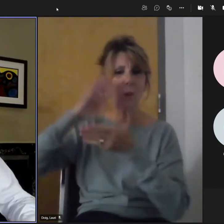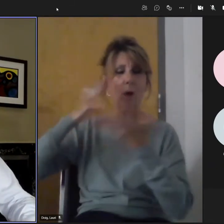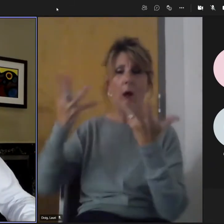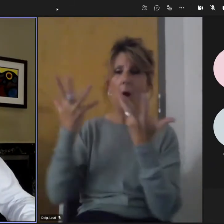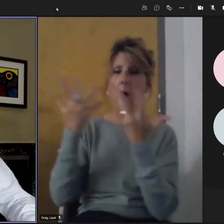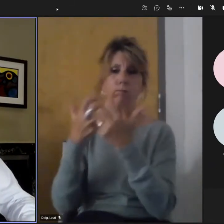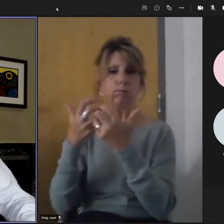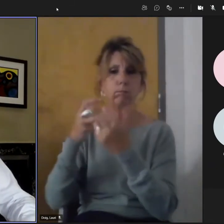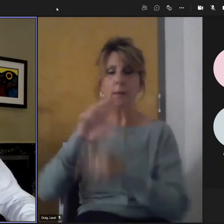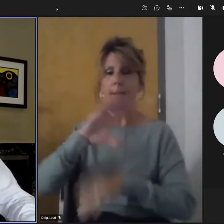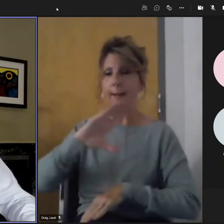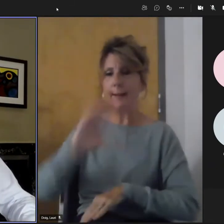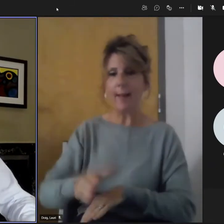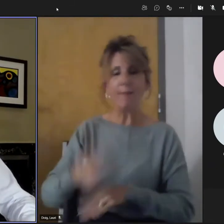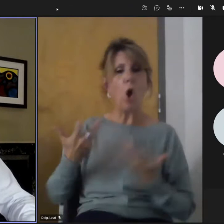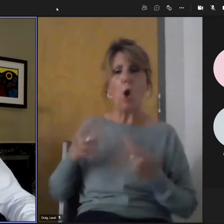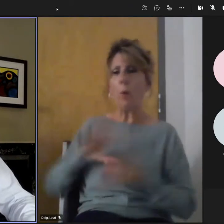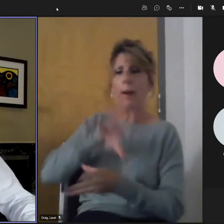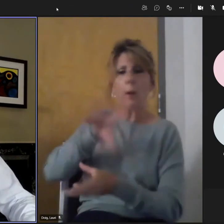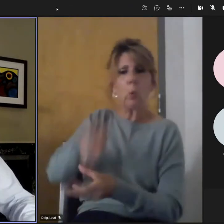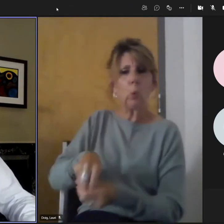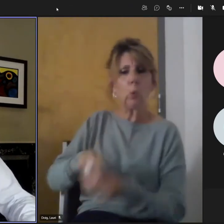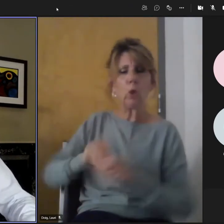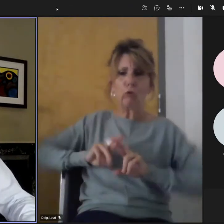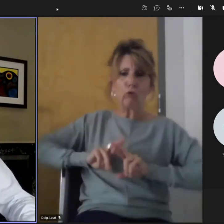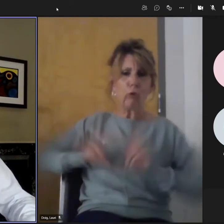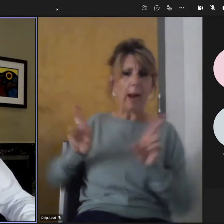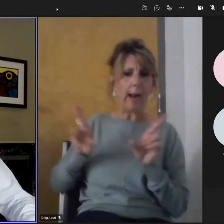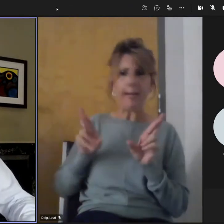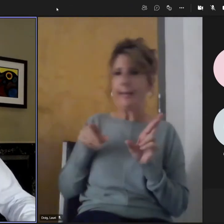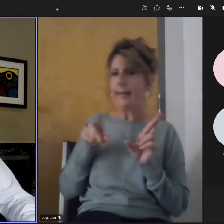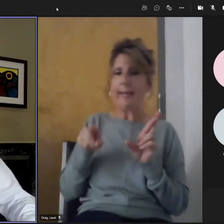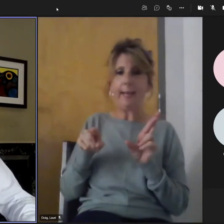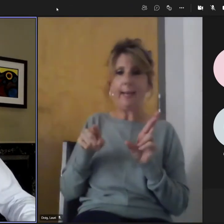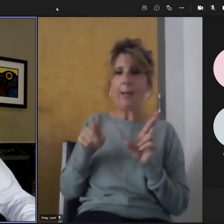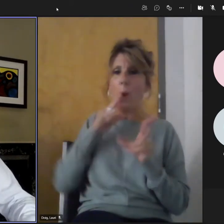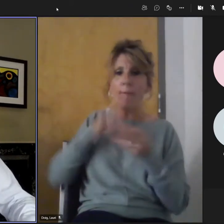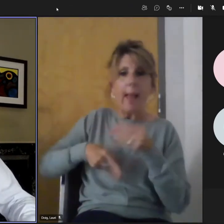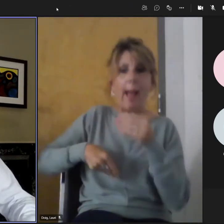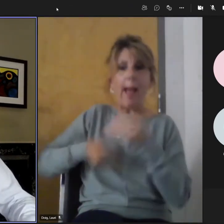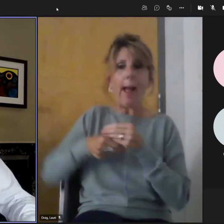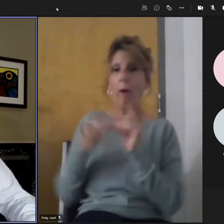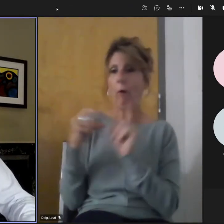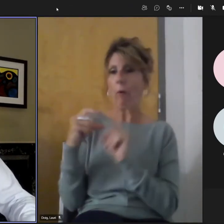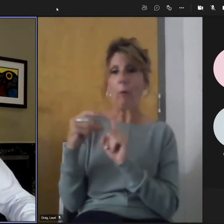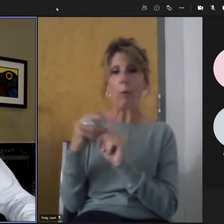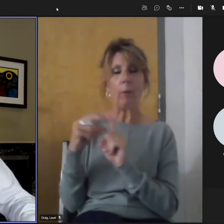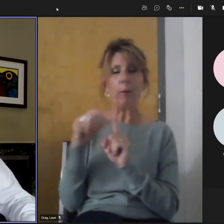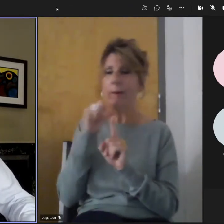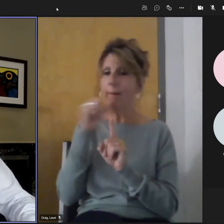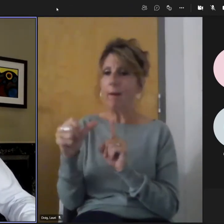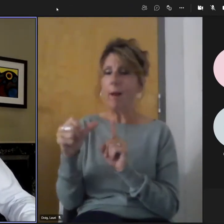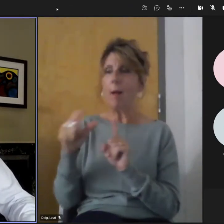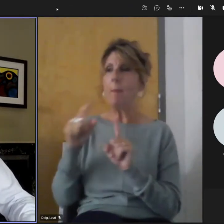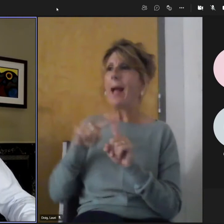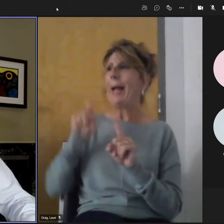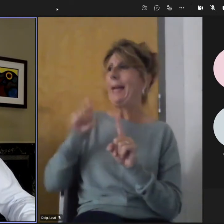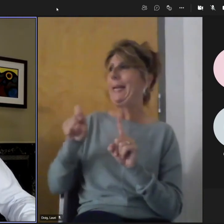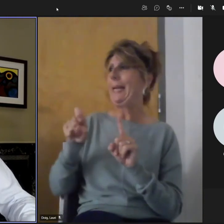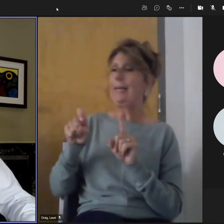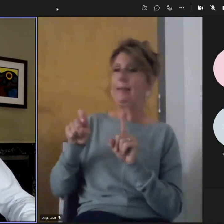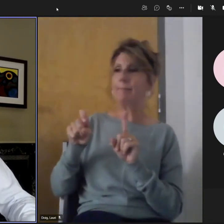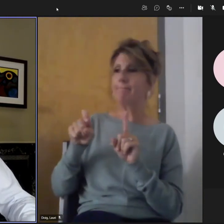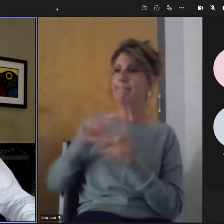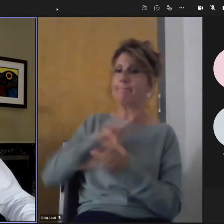So we know it's there, you have to do it in a more sophisticated way, I guess.